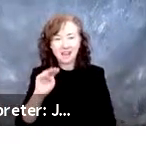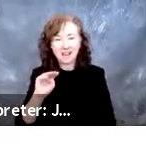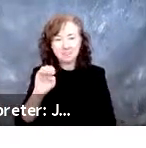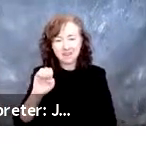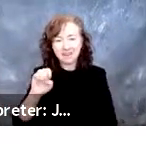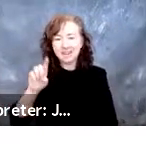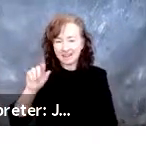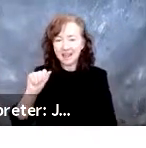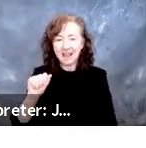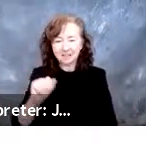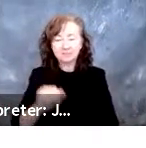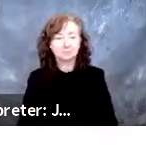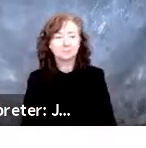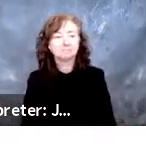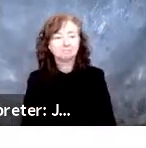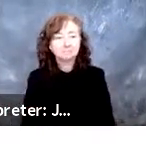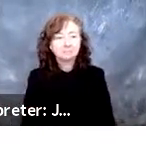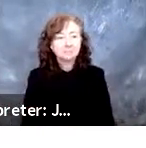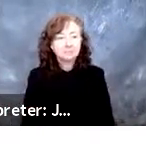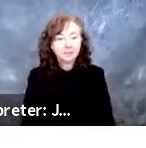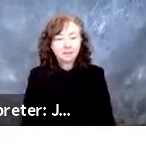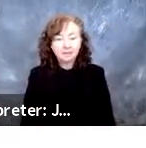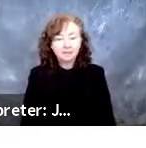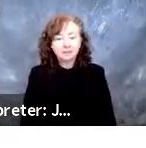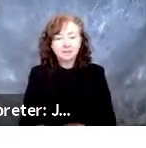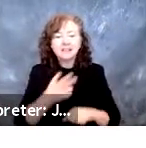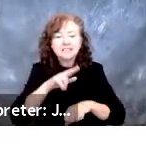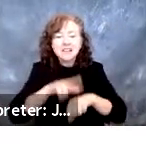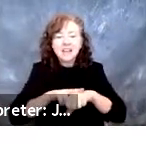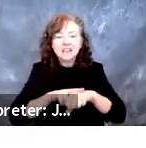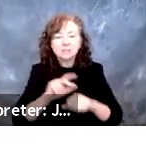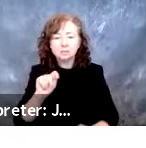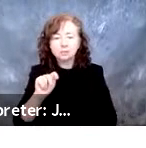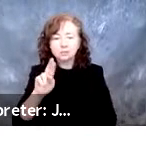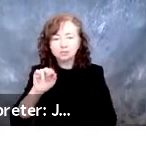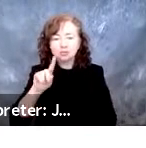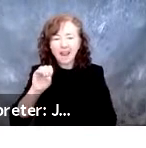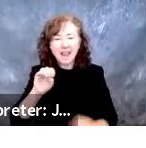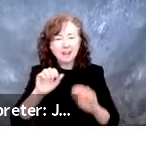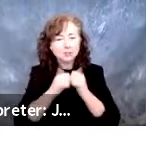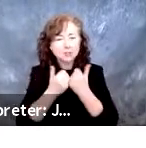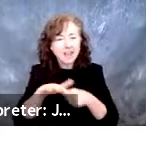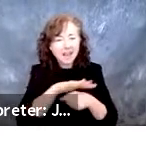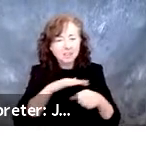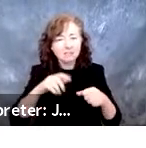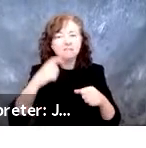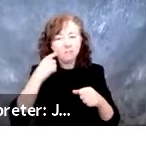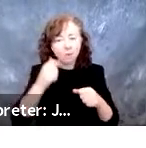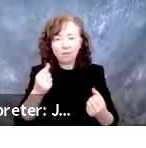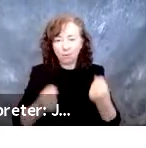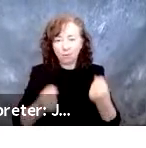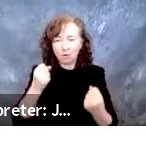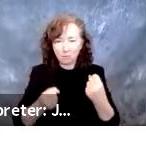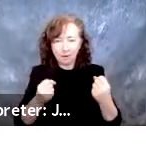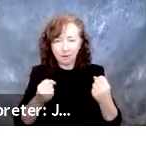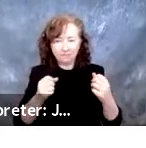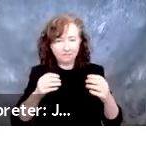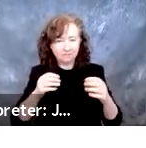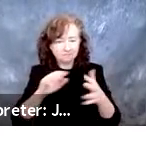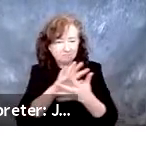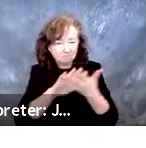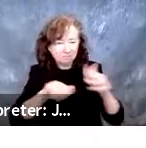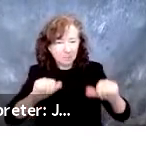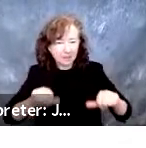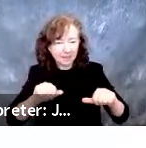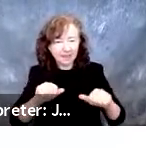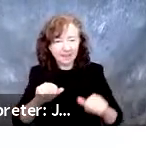also known as NAMITA, which is the National Trade Association for the Automotive Mobility Industry. NAMITA's membership